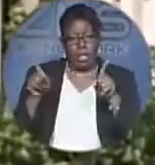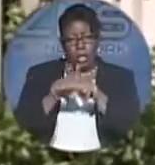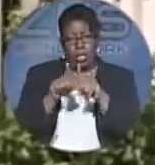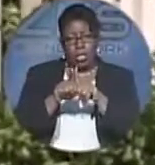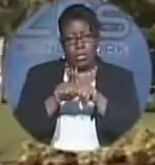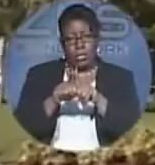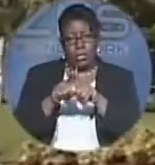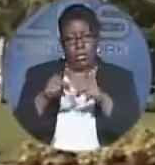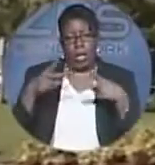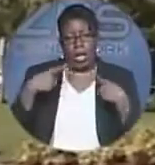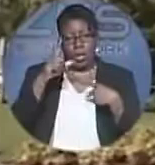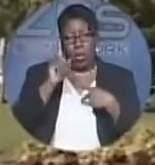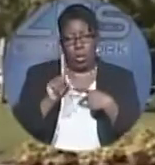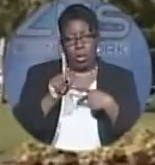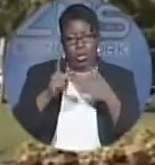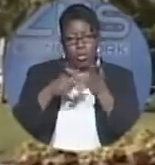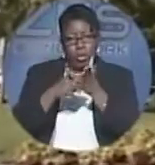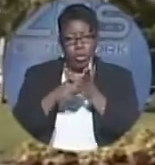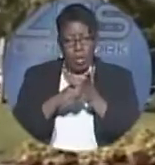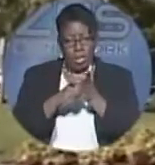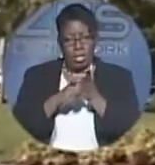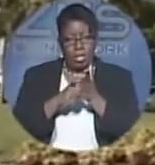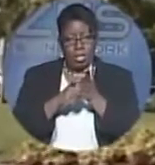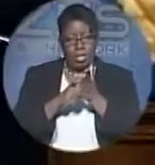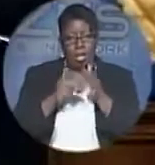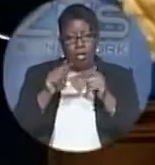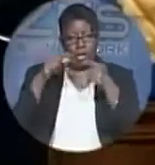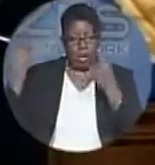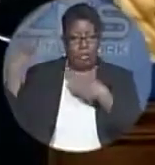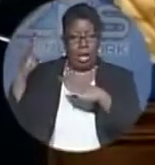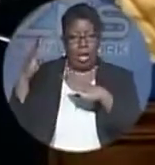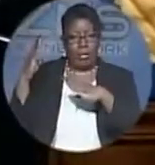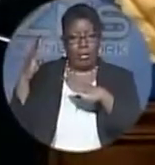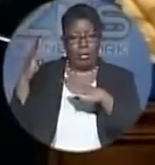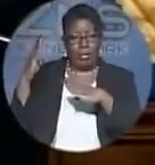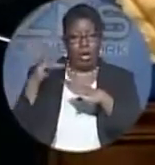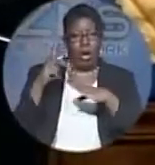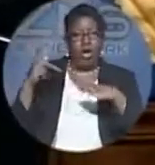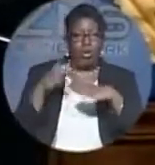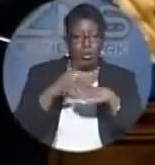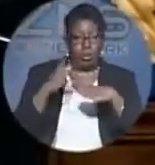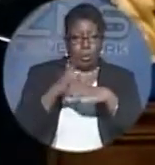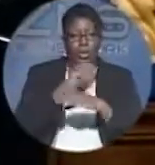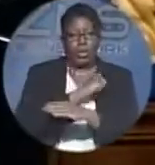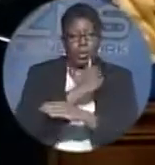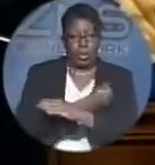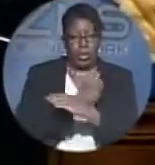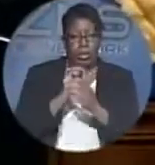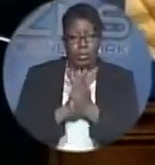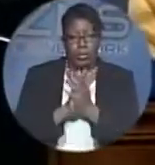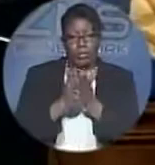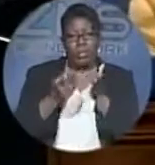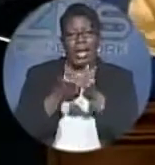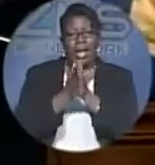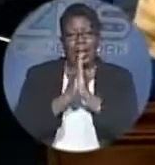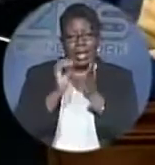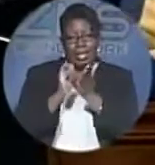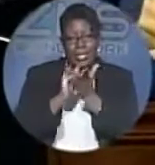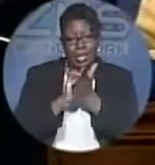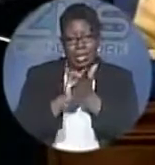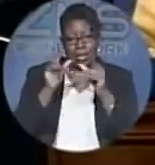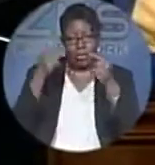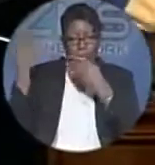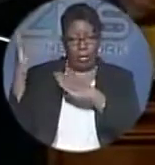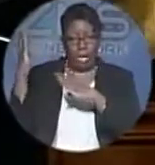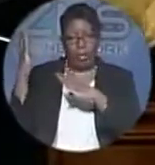for the Grand Bahama Port Authority. I respectfully ask that the Grand Bahama Port Authority